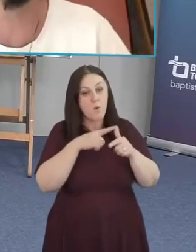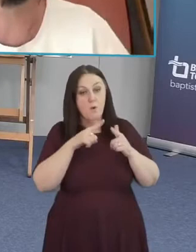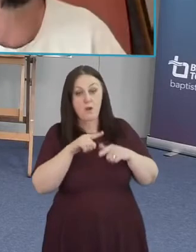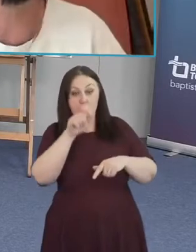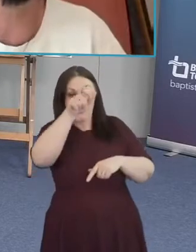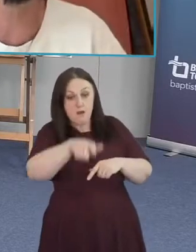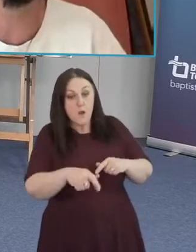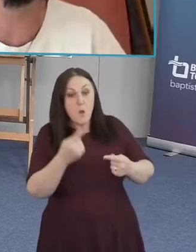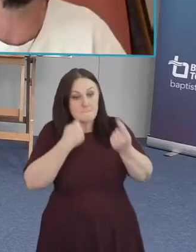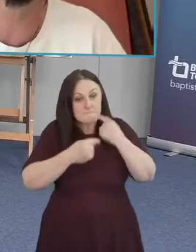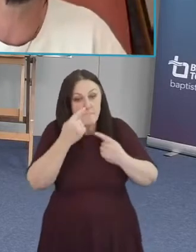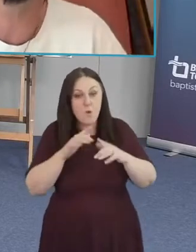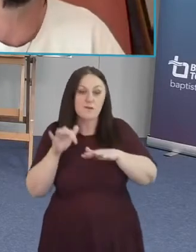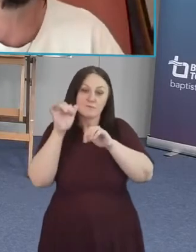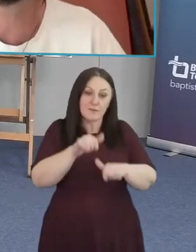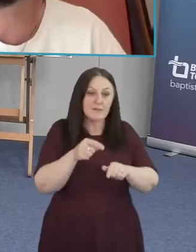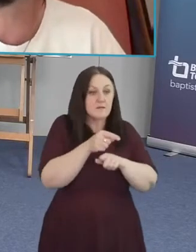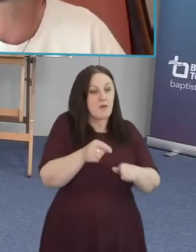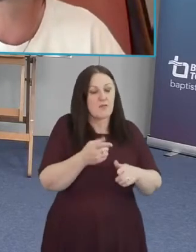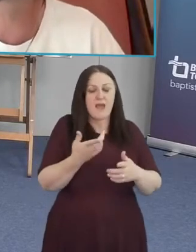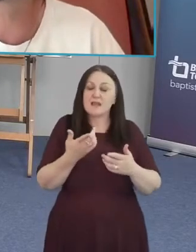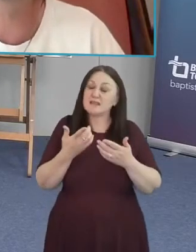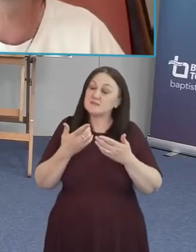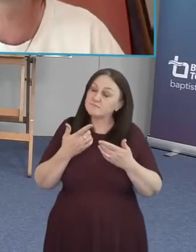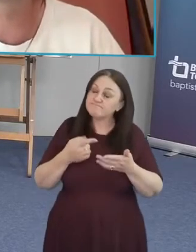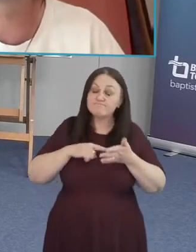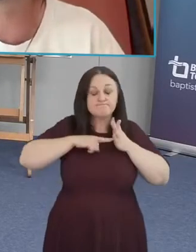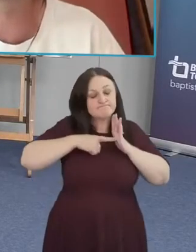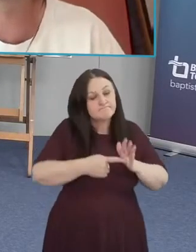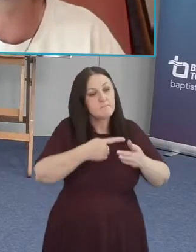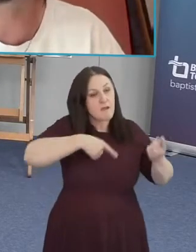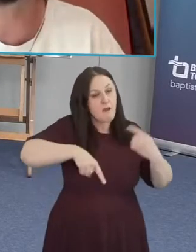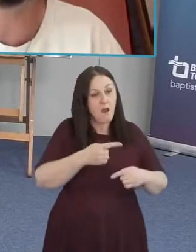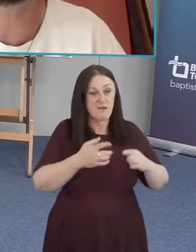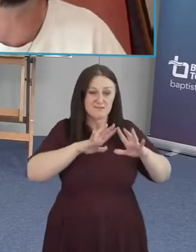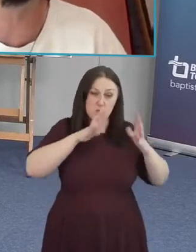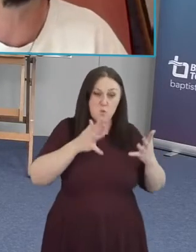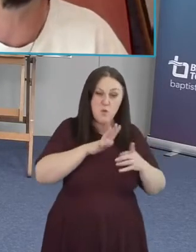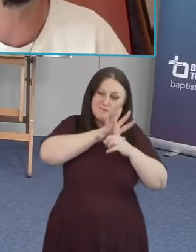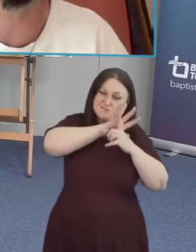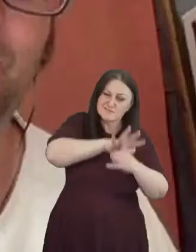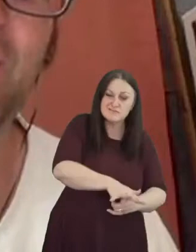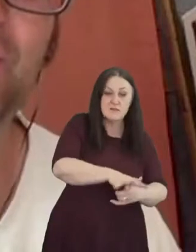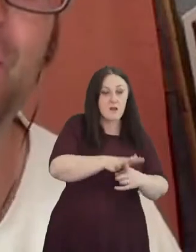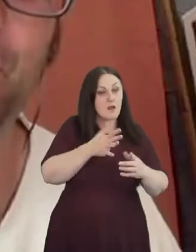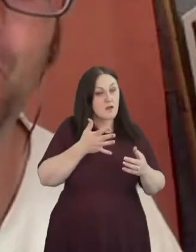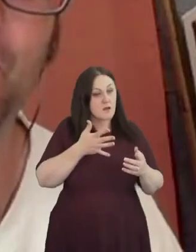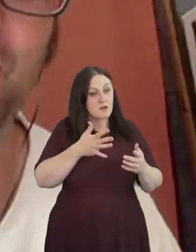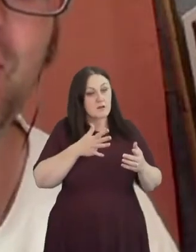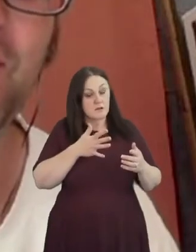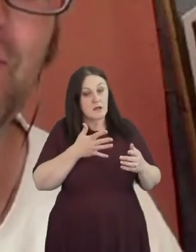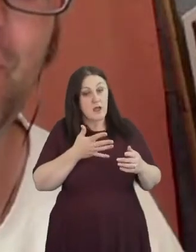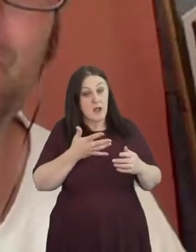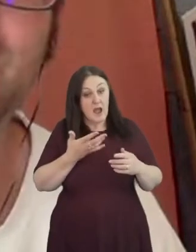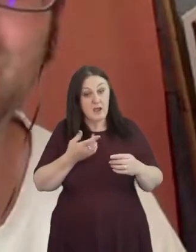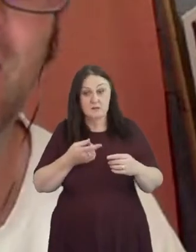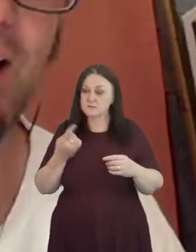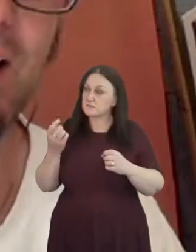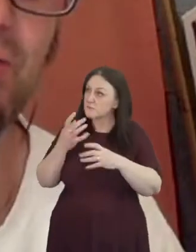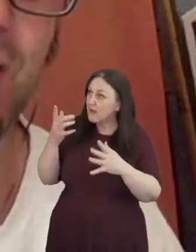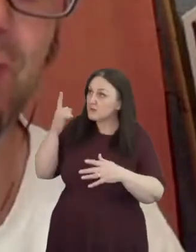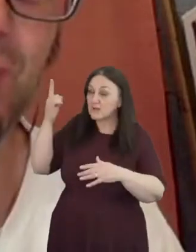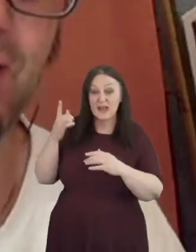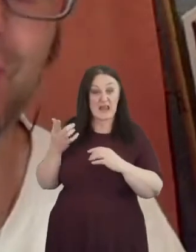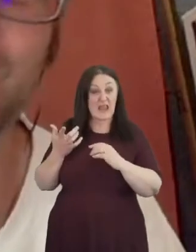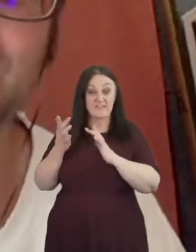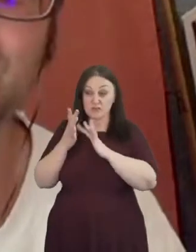those people that our world has been crushing and um i can almost imagine if jesus said blessed are the poor someone in the